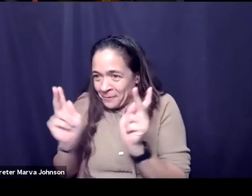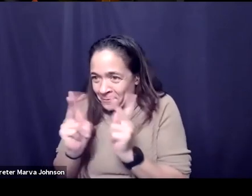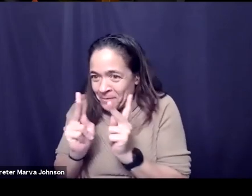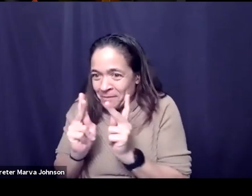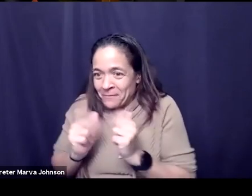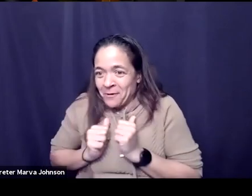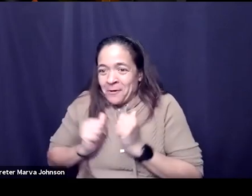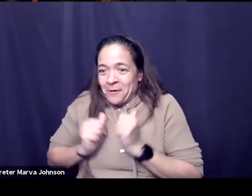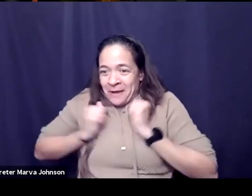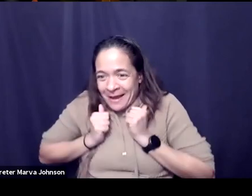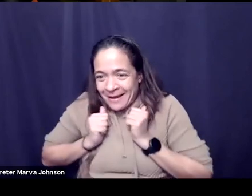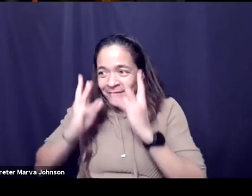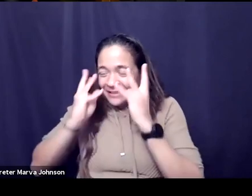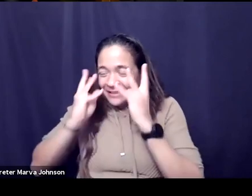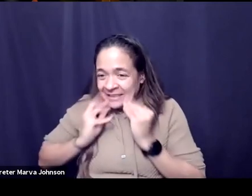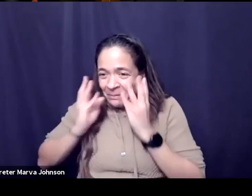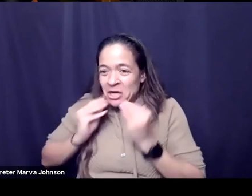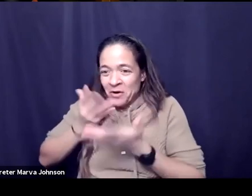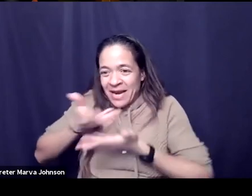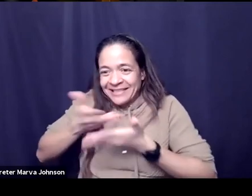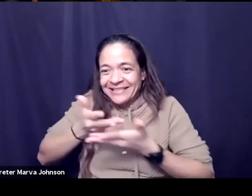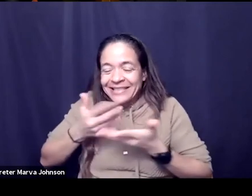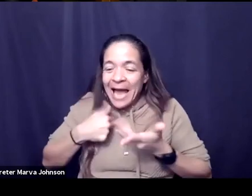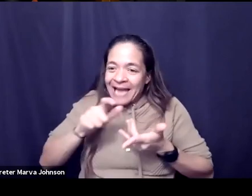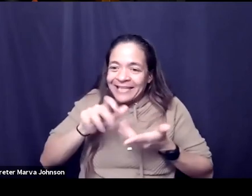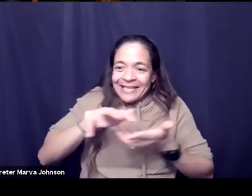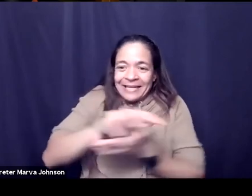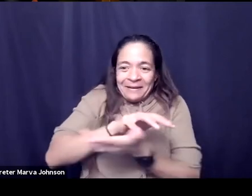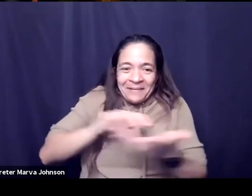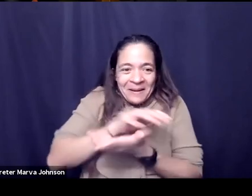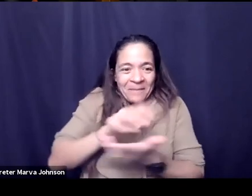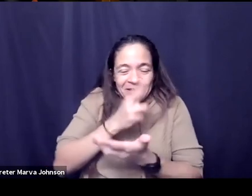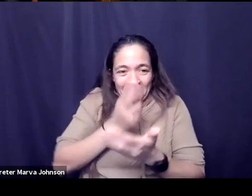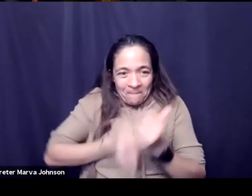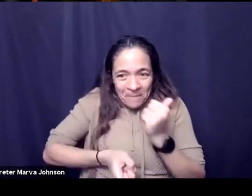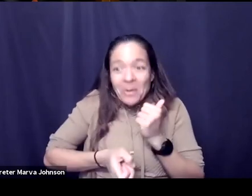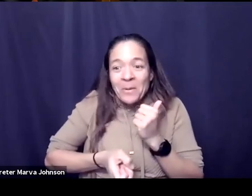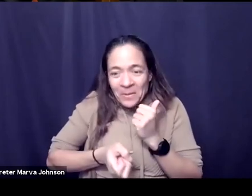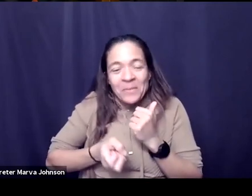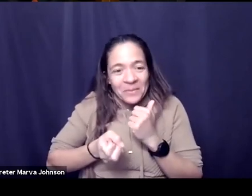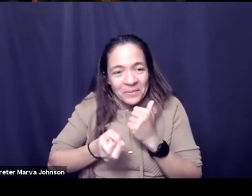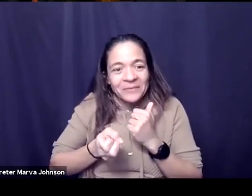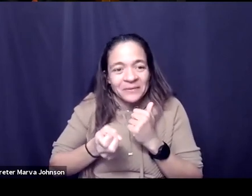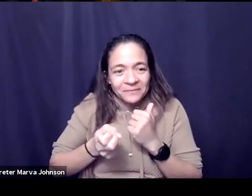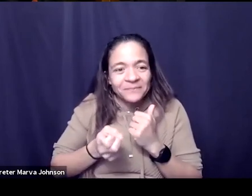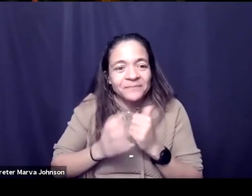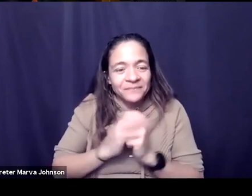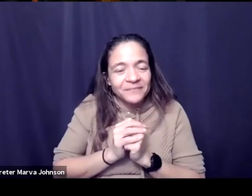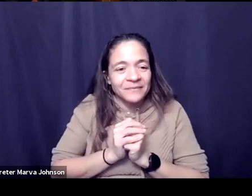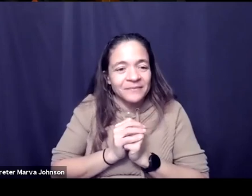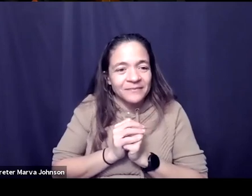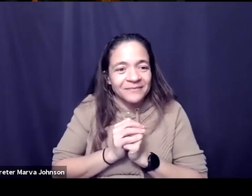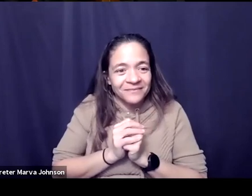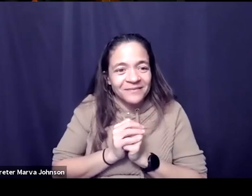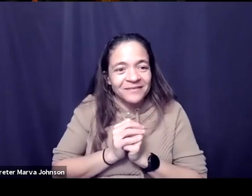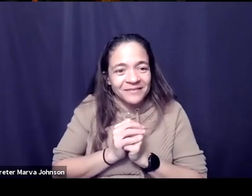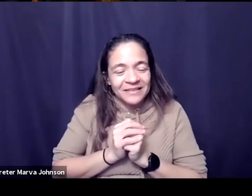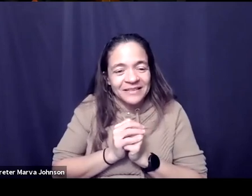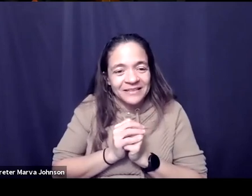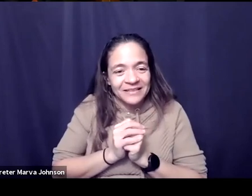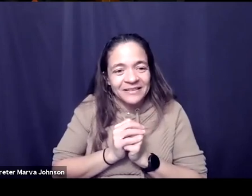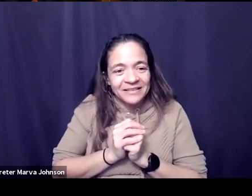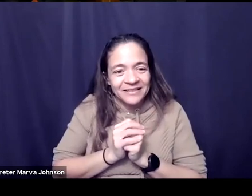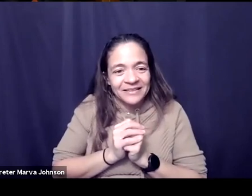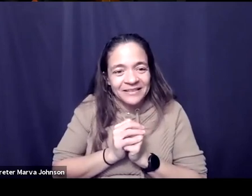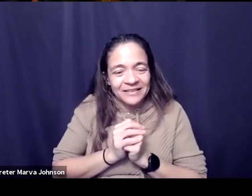experiences and bringing people together and this like entrepreneurial scratch um and through a series